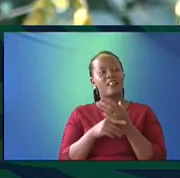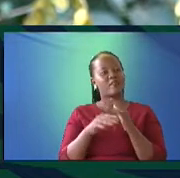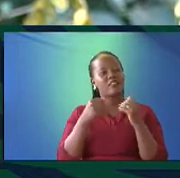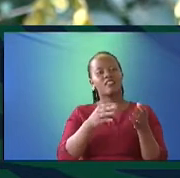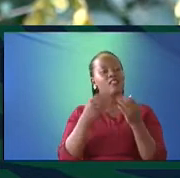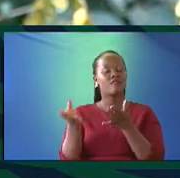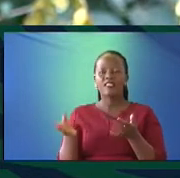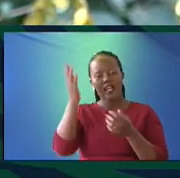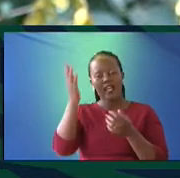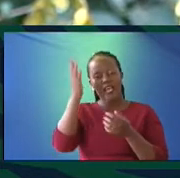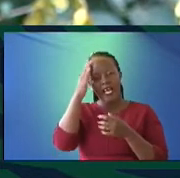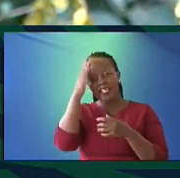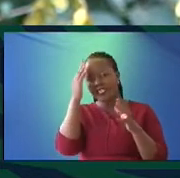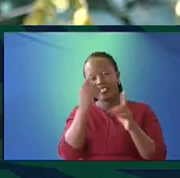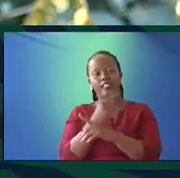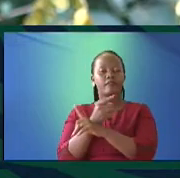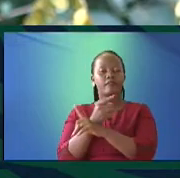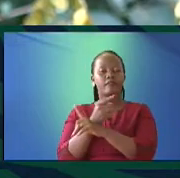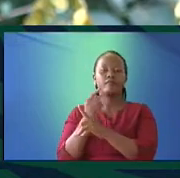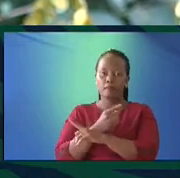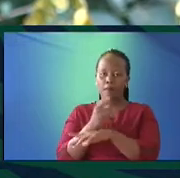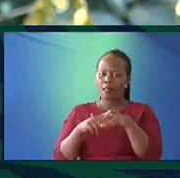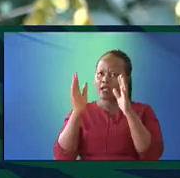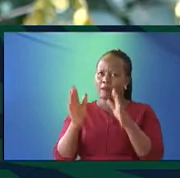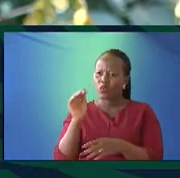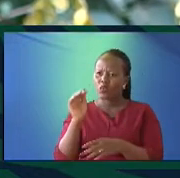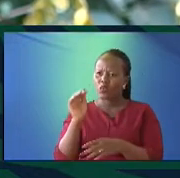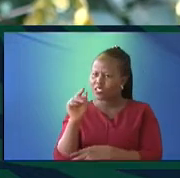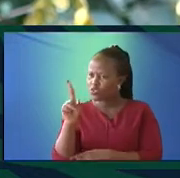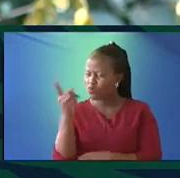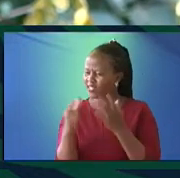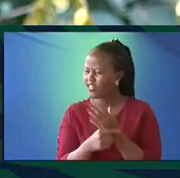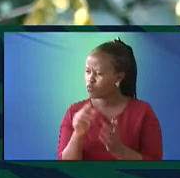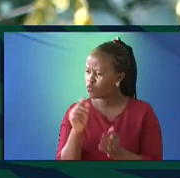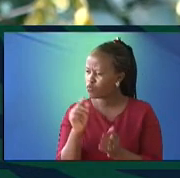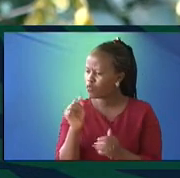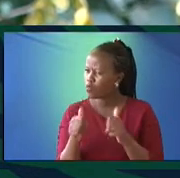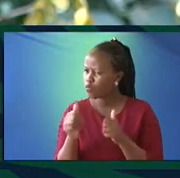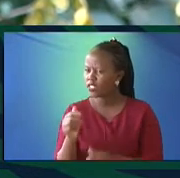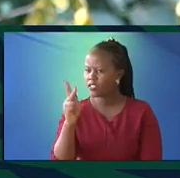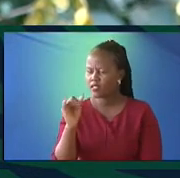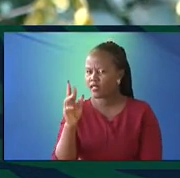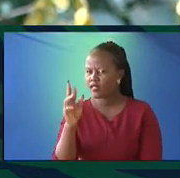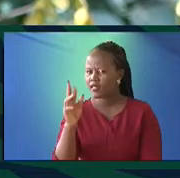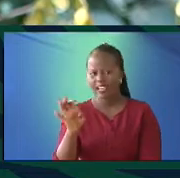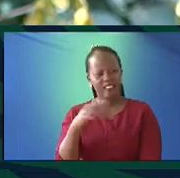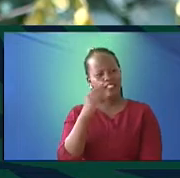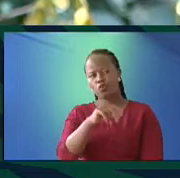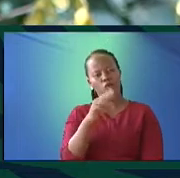identity, and so on and so forth. And when somebody asks me, what is your first name? I say, Kierry. No, no, no. I want to know your first name.